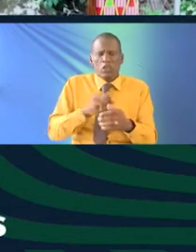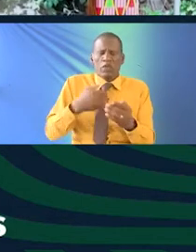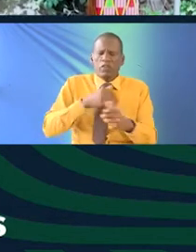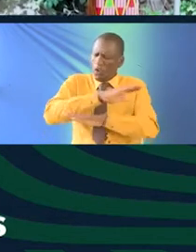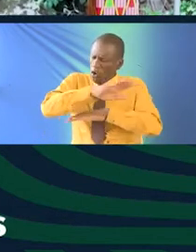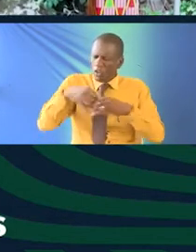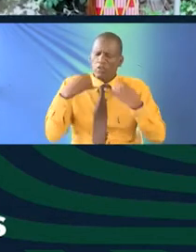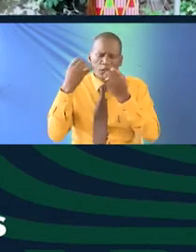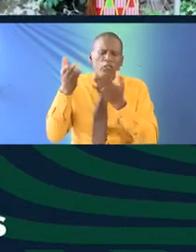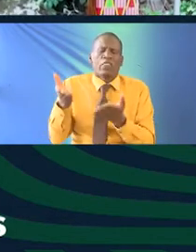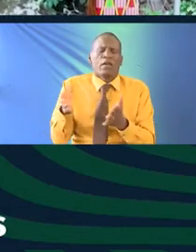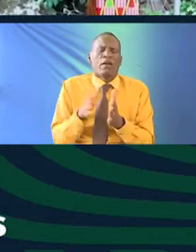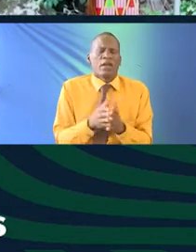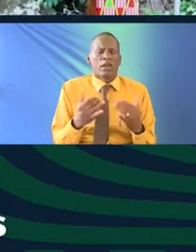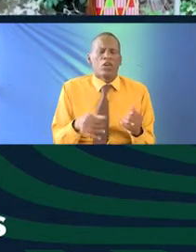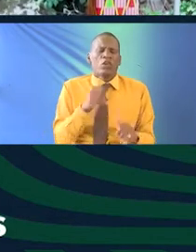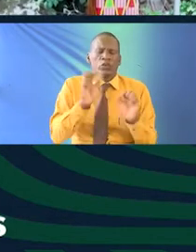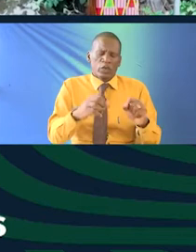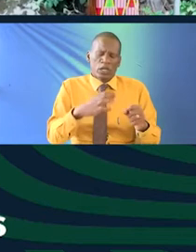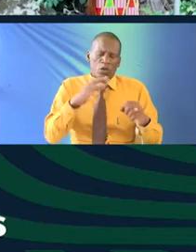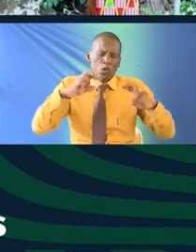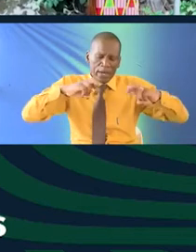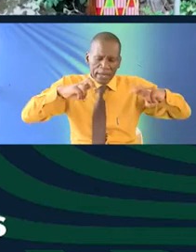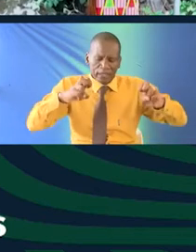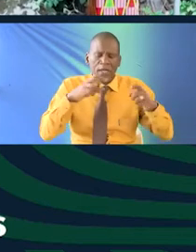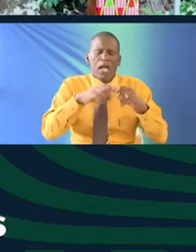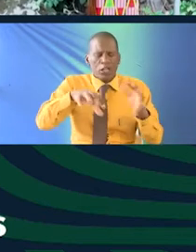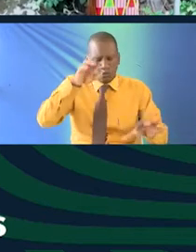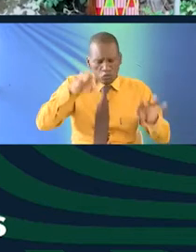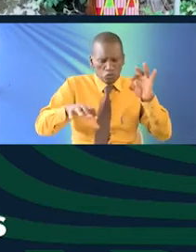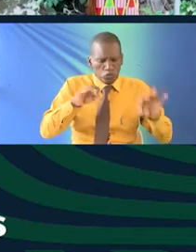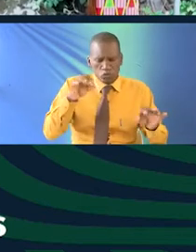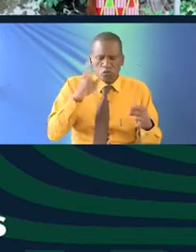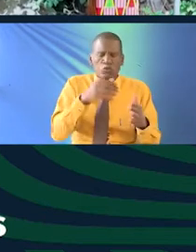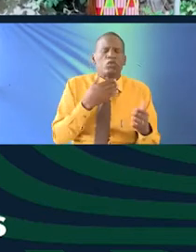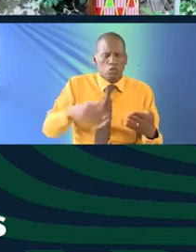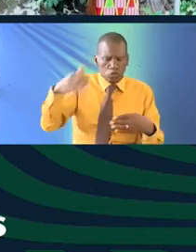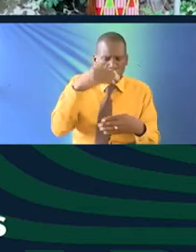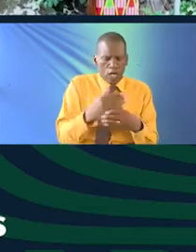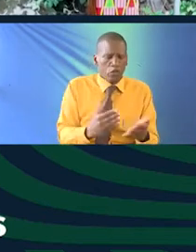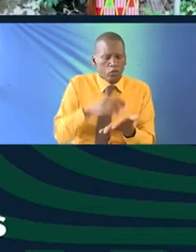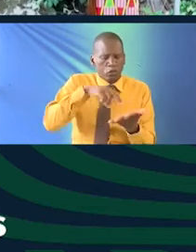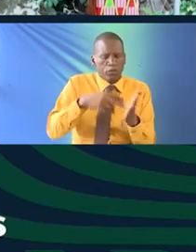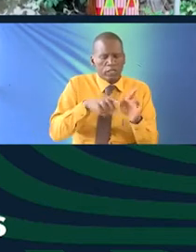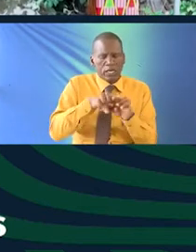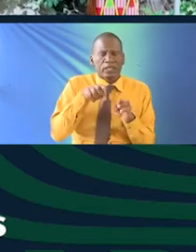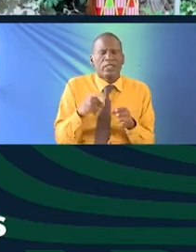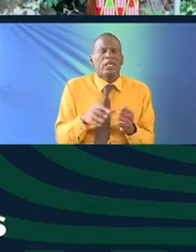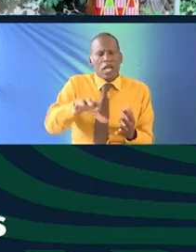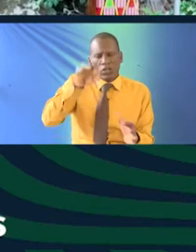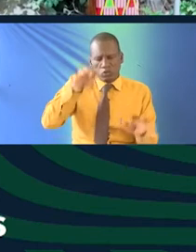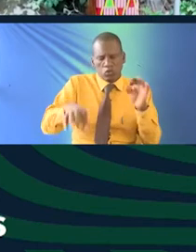have all sorts of information that you can go and access and choose and mix what you want to add to through projects like this